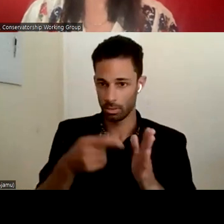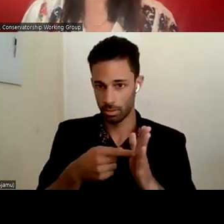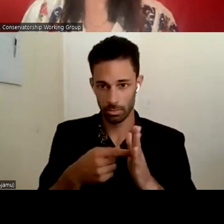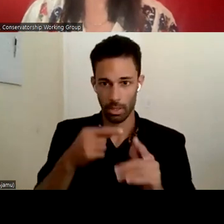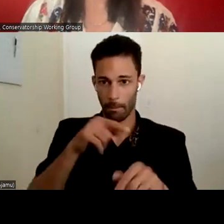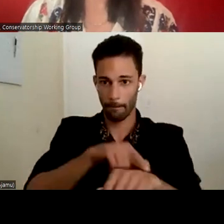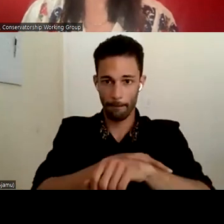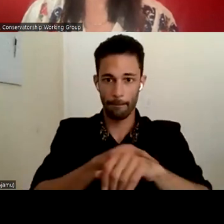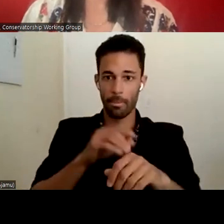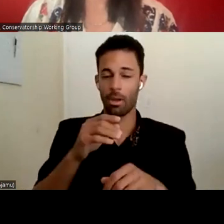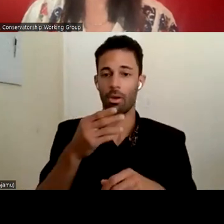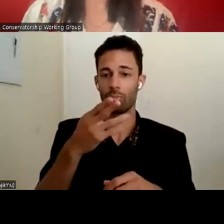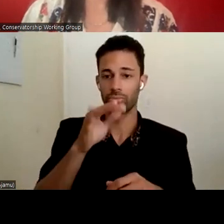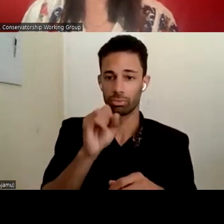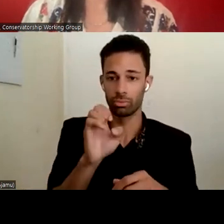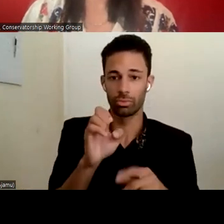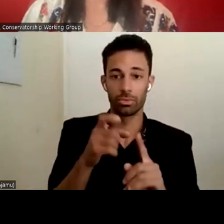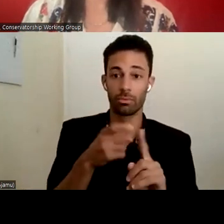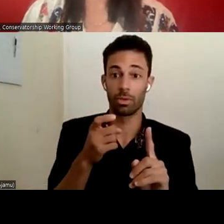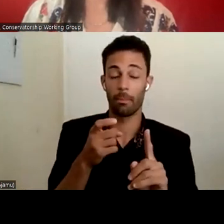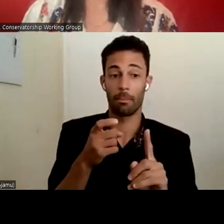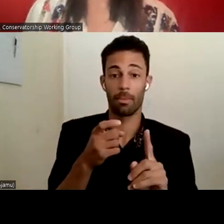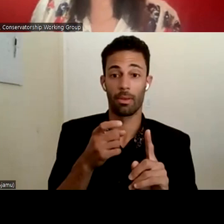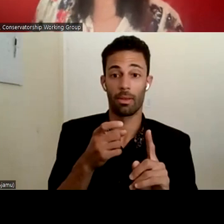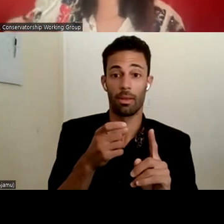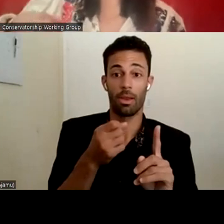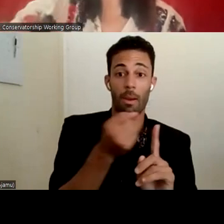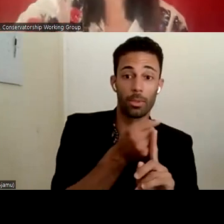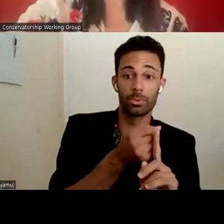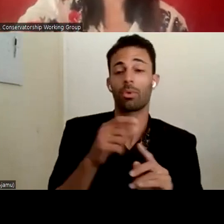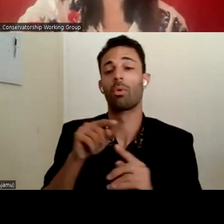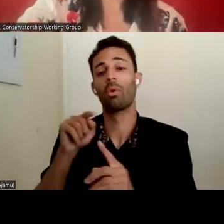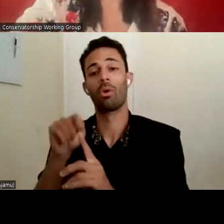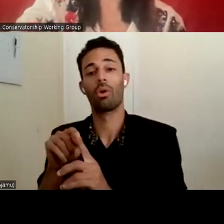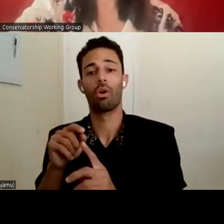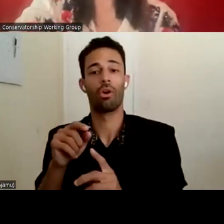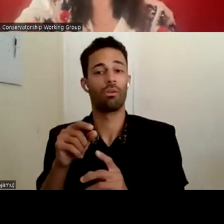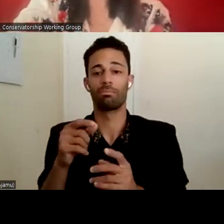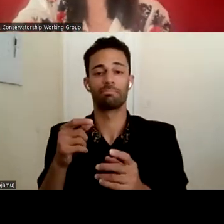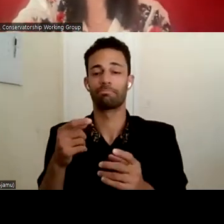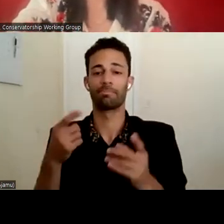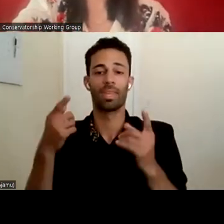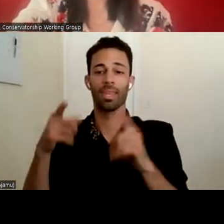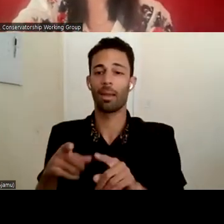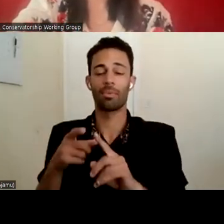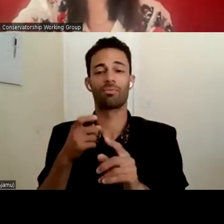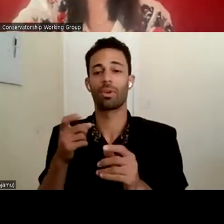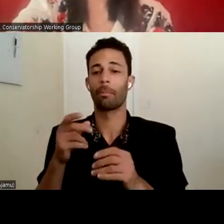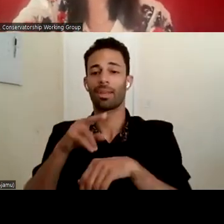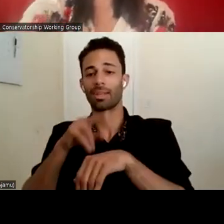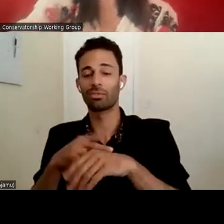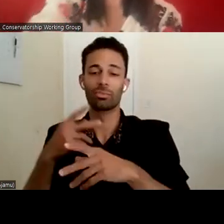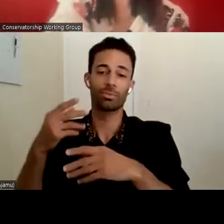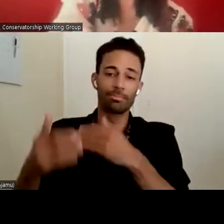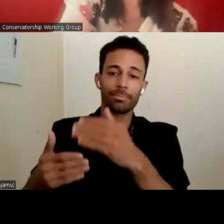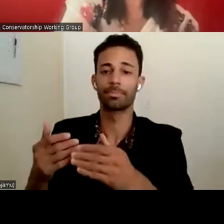are more likely, uh, abuse or just bruising that occurs in the natural course of being cared for,